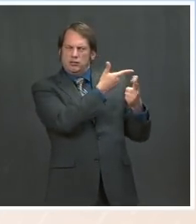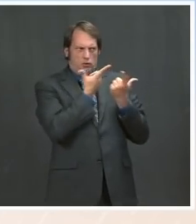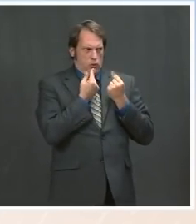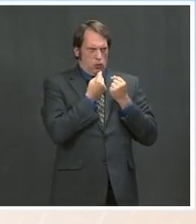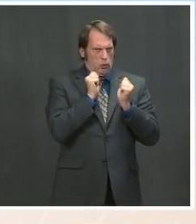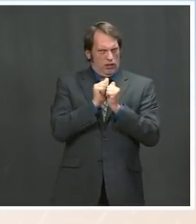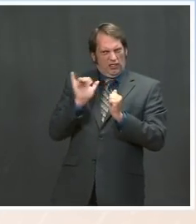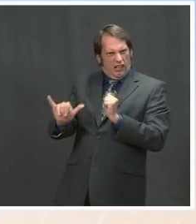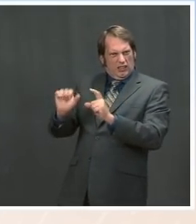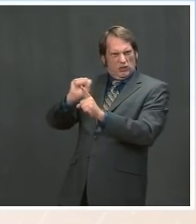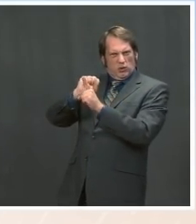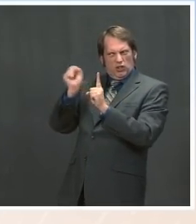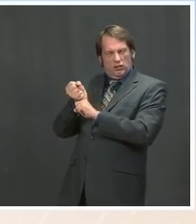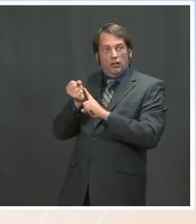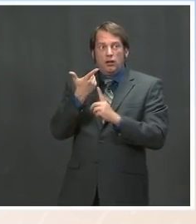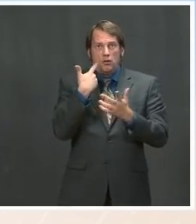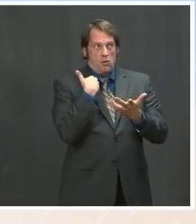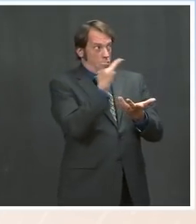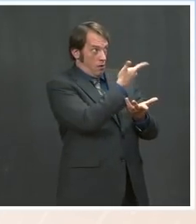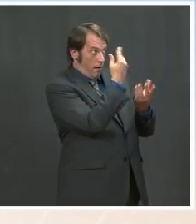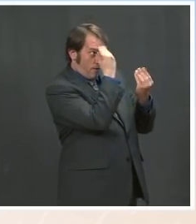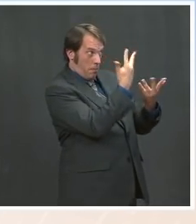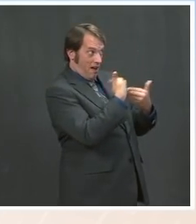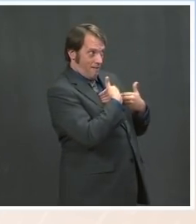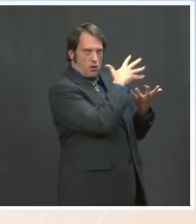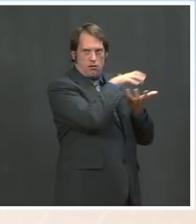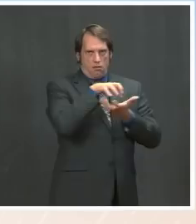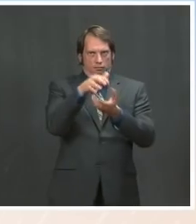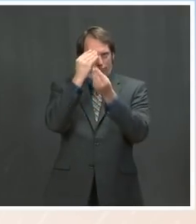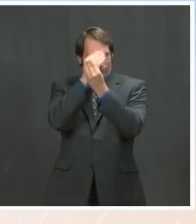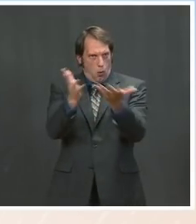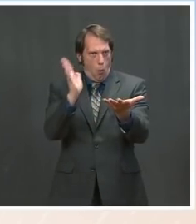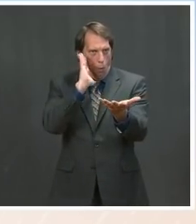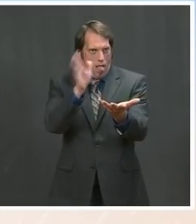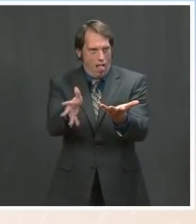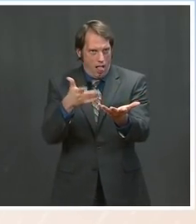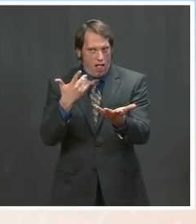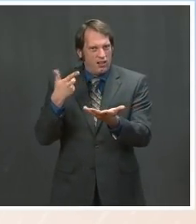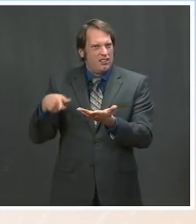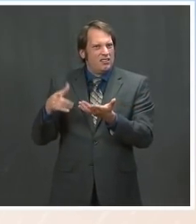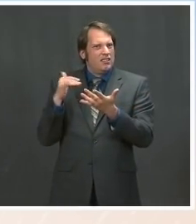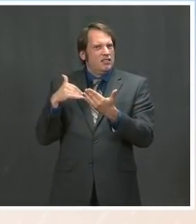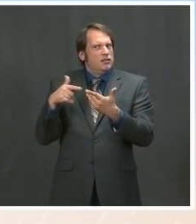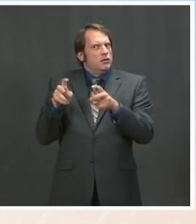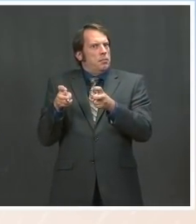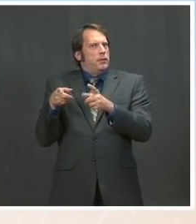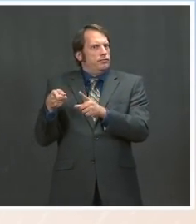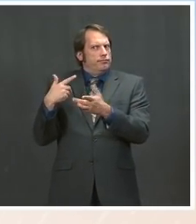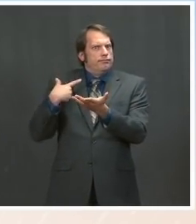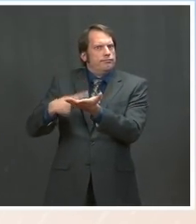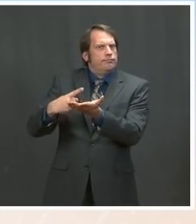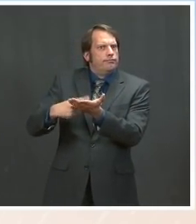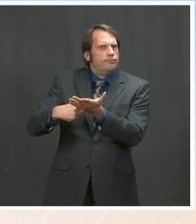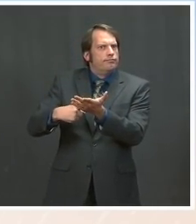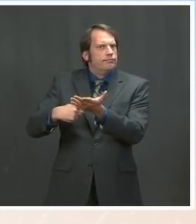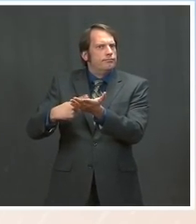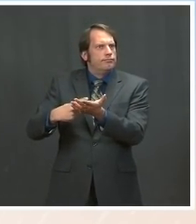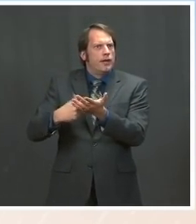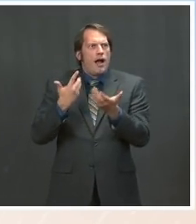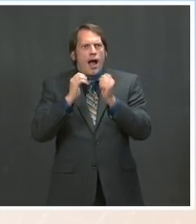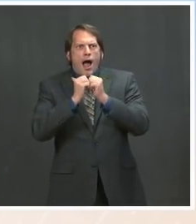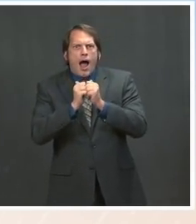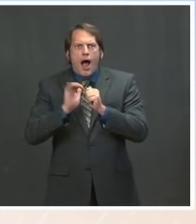That, of course, will cover a range of topics, but certainly the detention and treatment of Navalny will be a part of that.